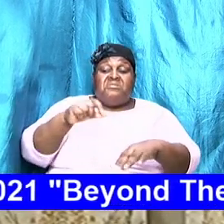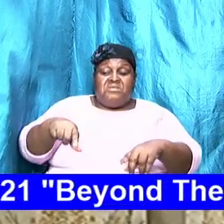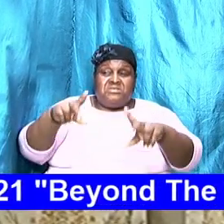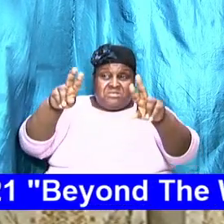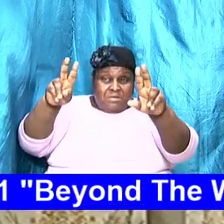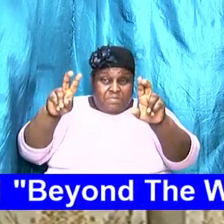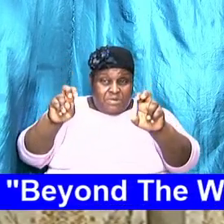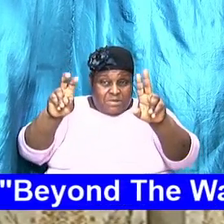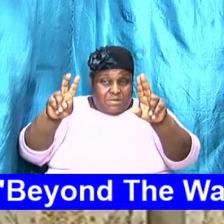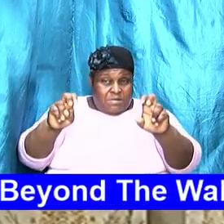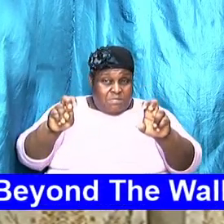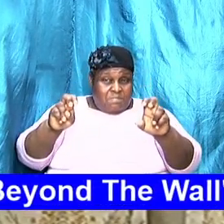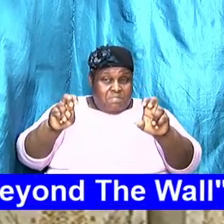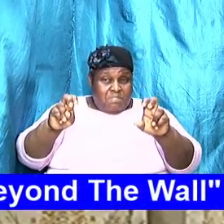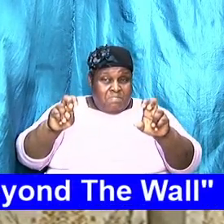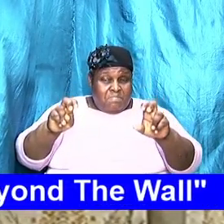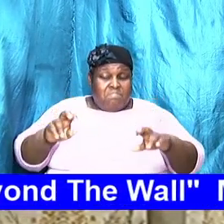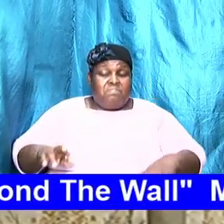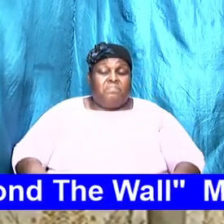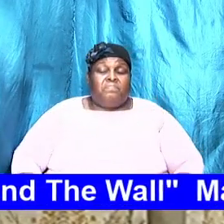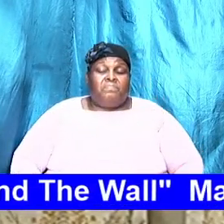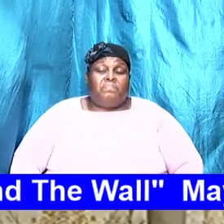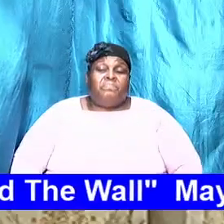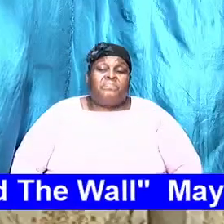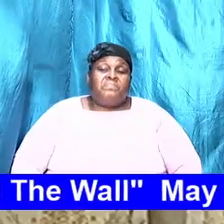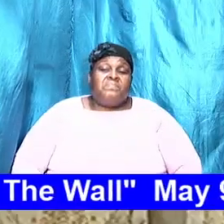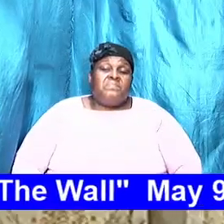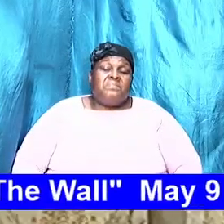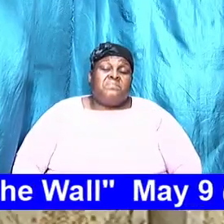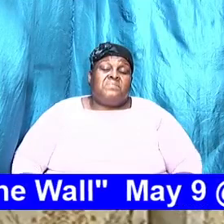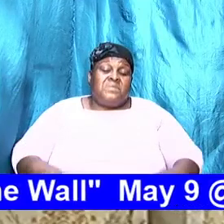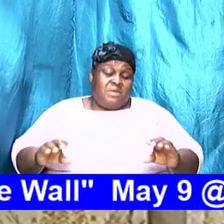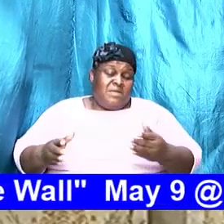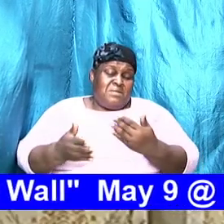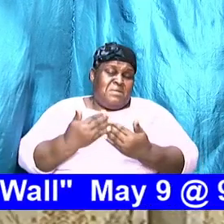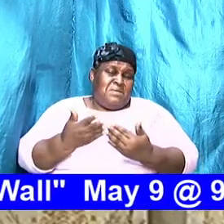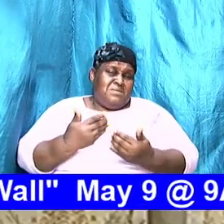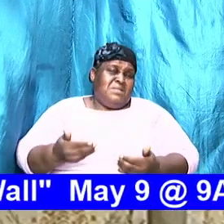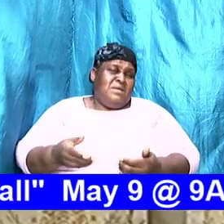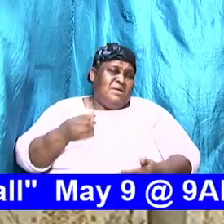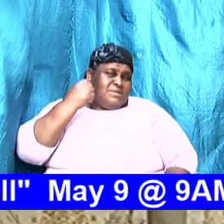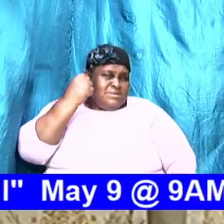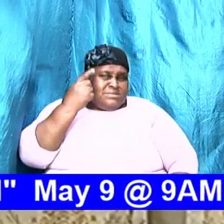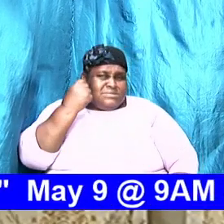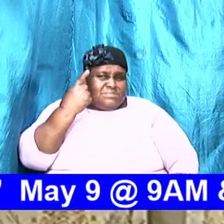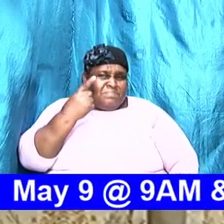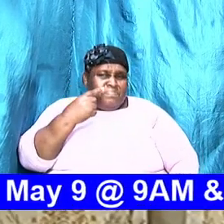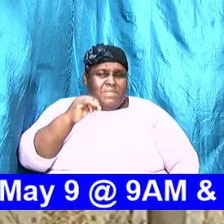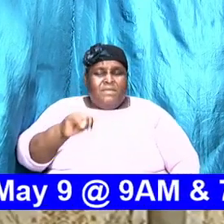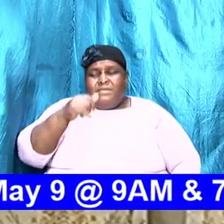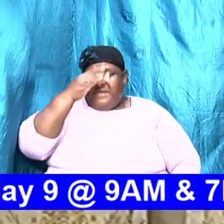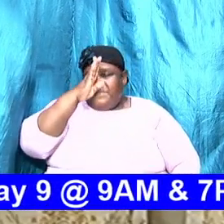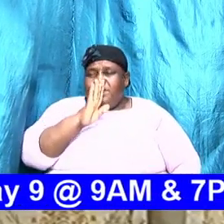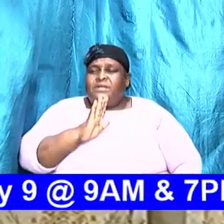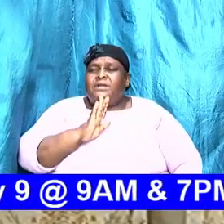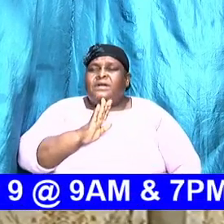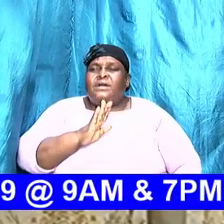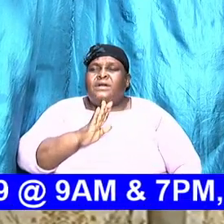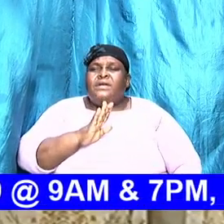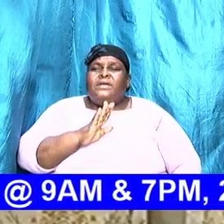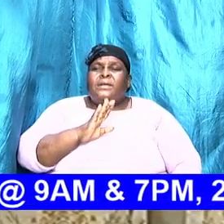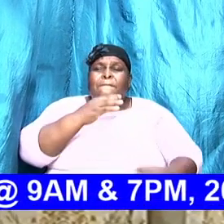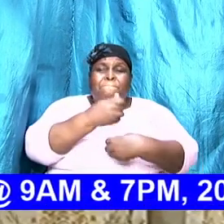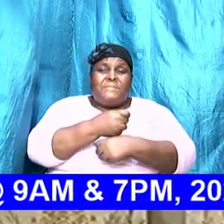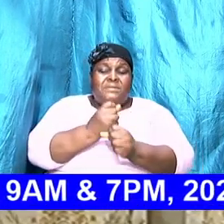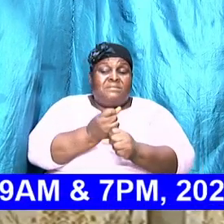we present in this area. It can easily come across that God sets